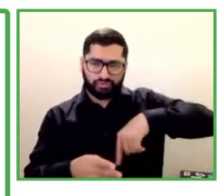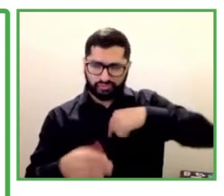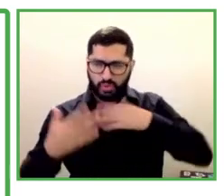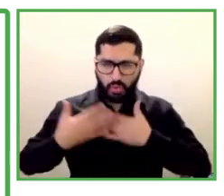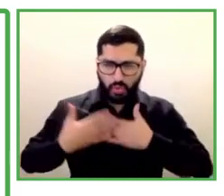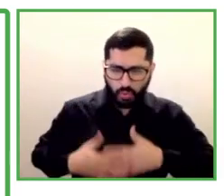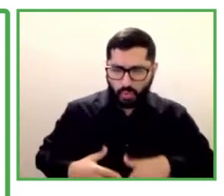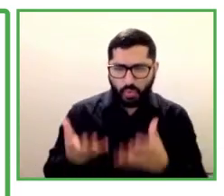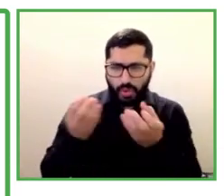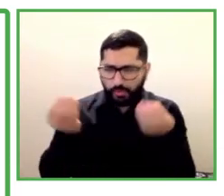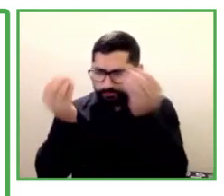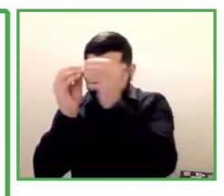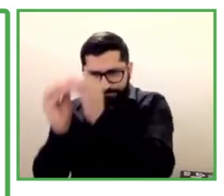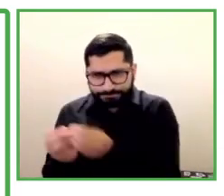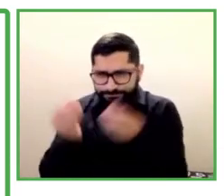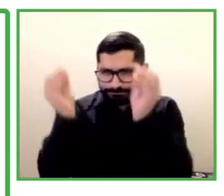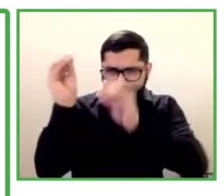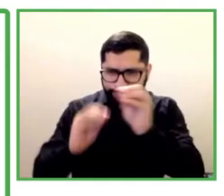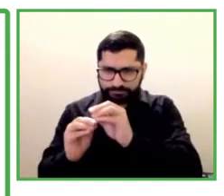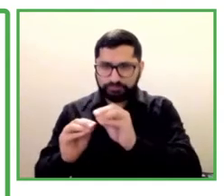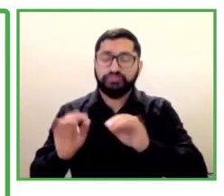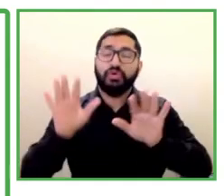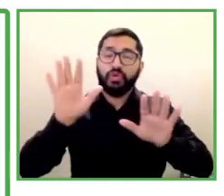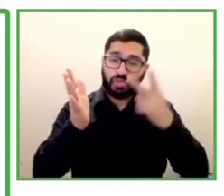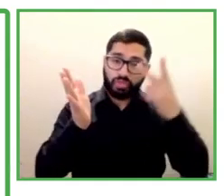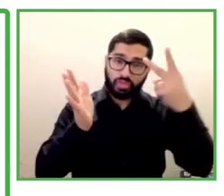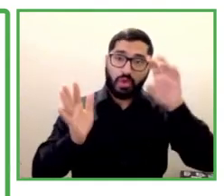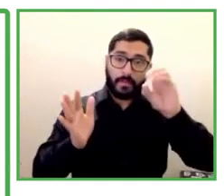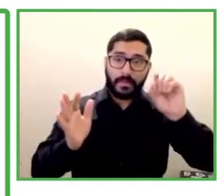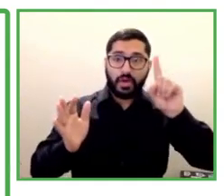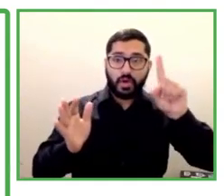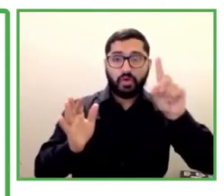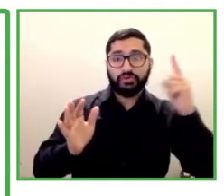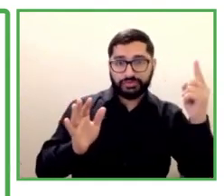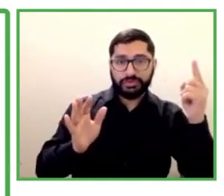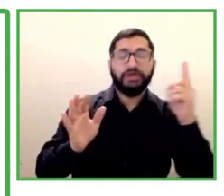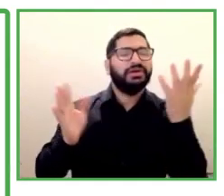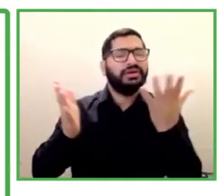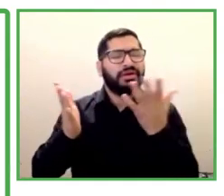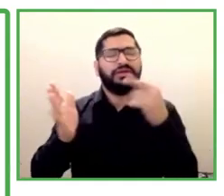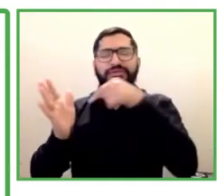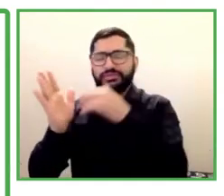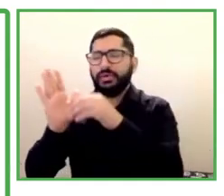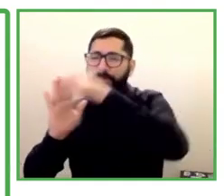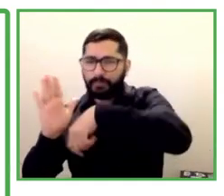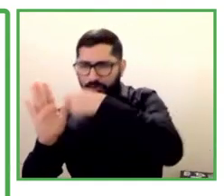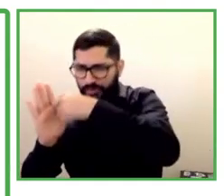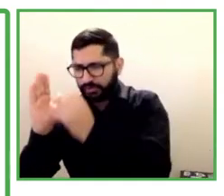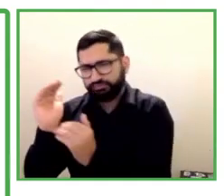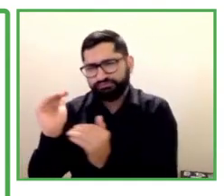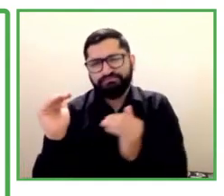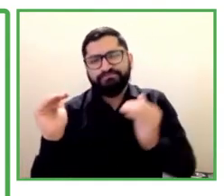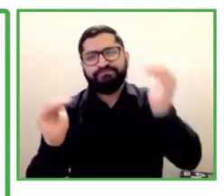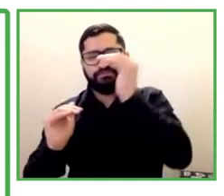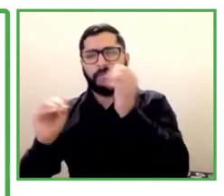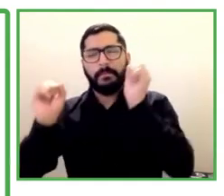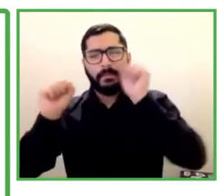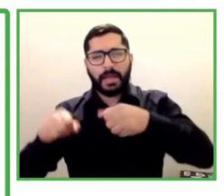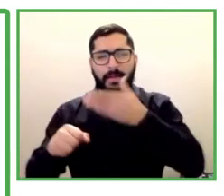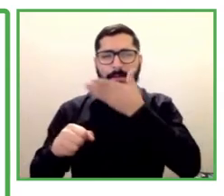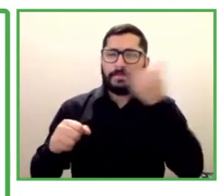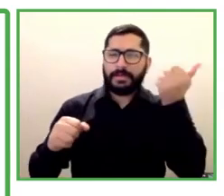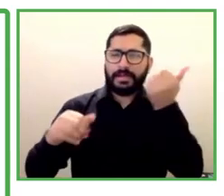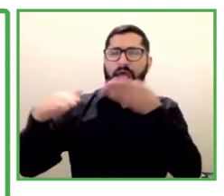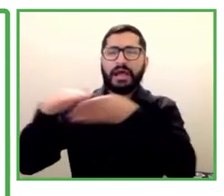this logic in the contemporary world. It has a methodology able to increase employability by preparing this